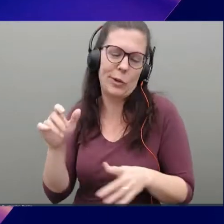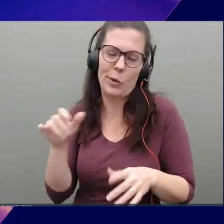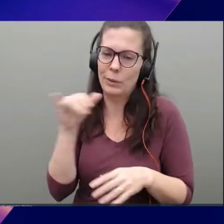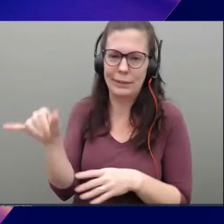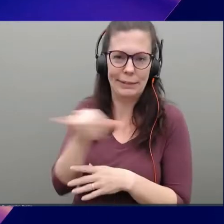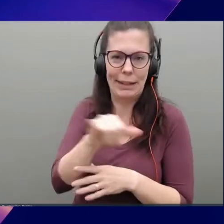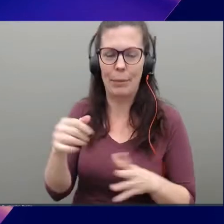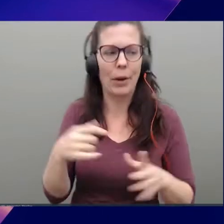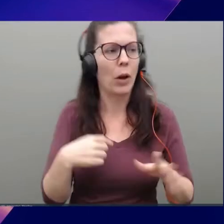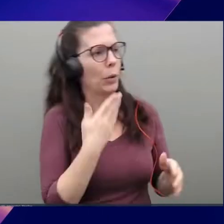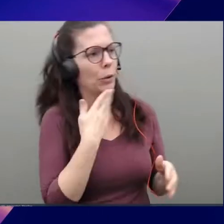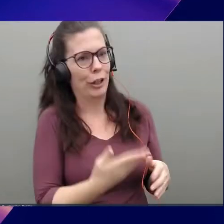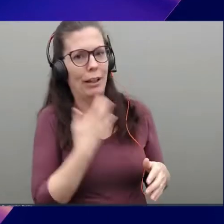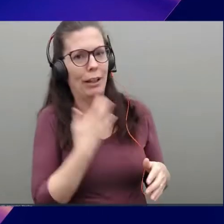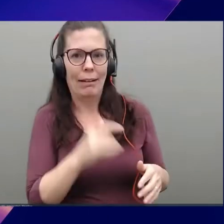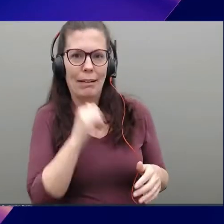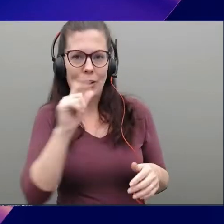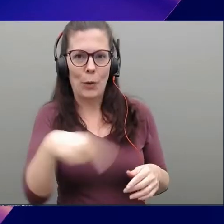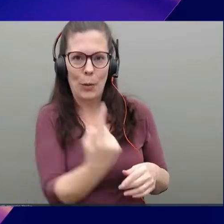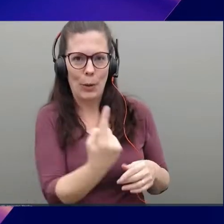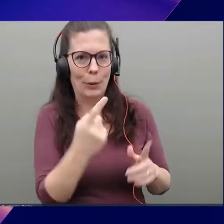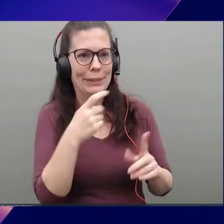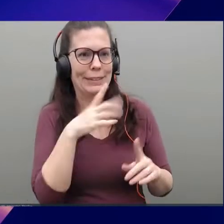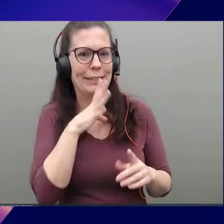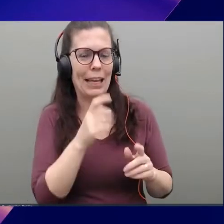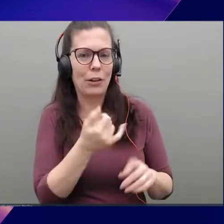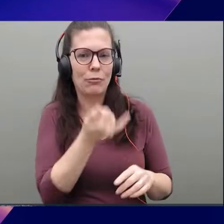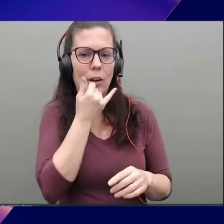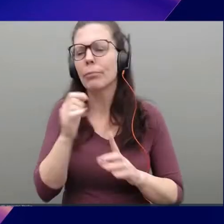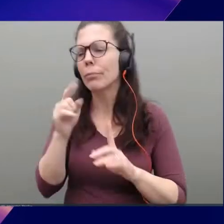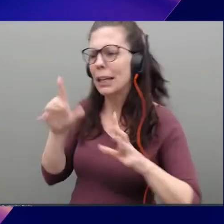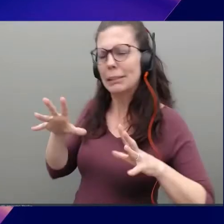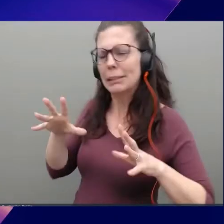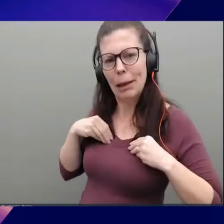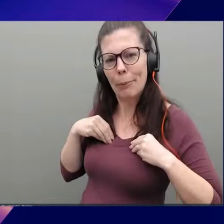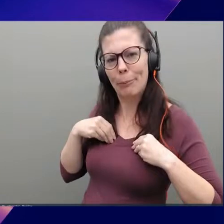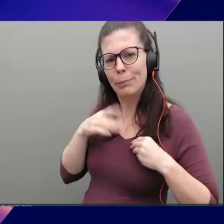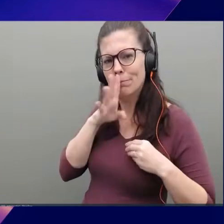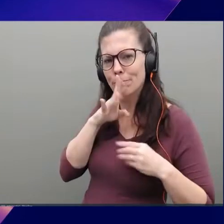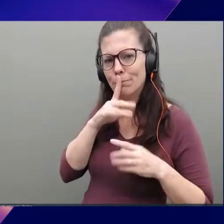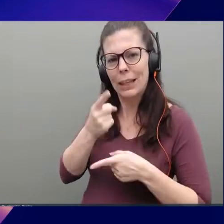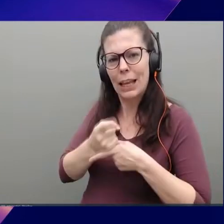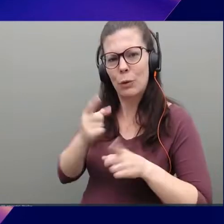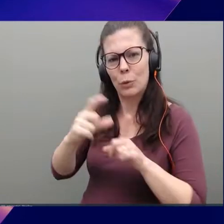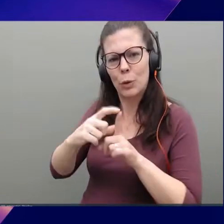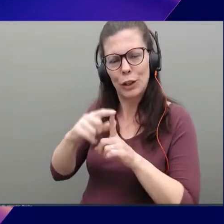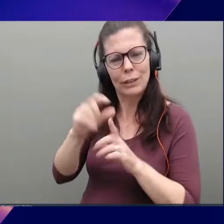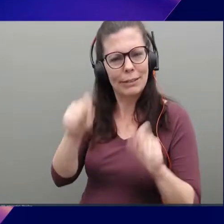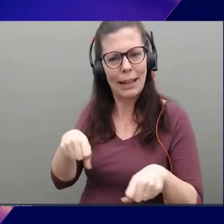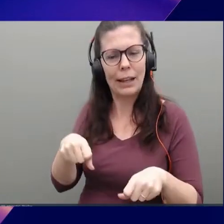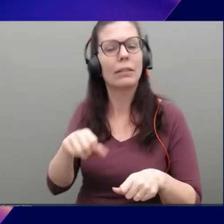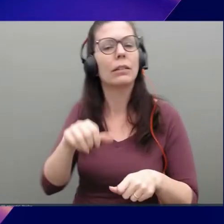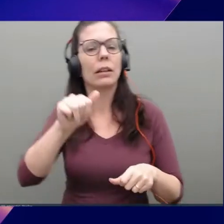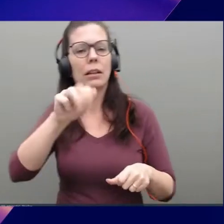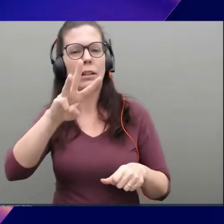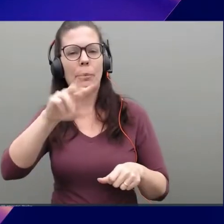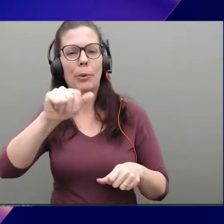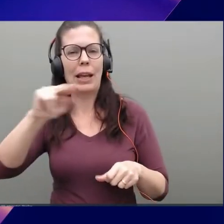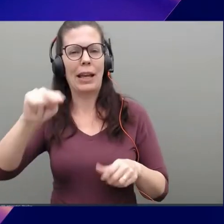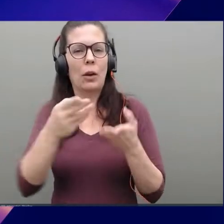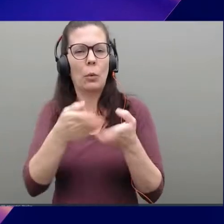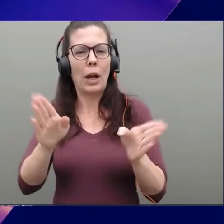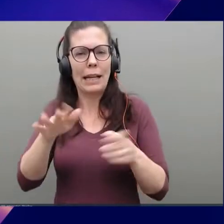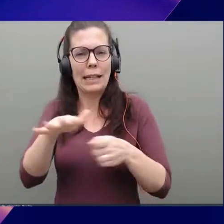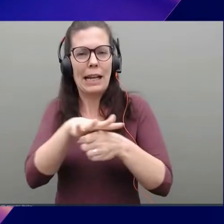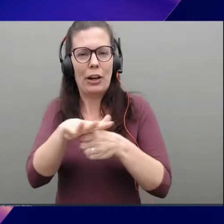you. I'm not the only one. It is an accessible pronunciation. It is. It is. Yeah, so Wide Area Network. A Wide Area Network is